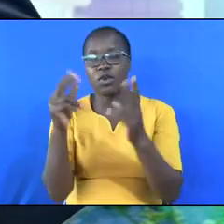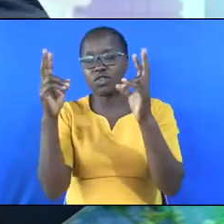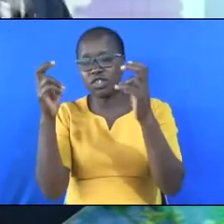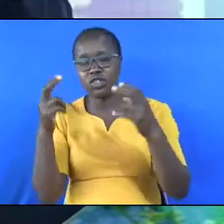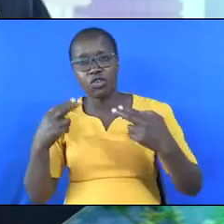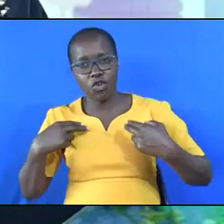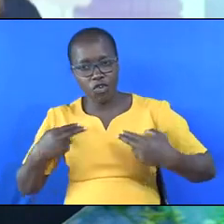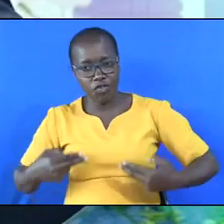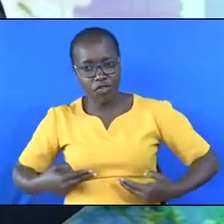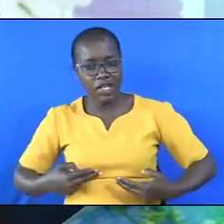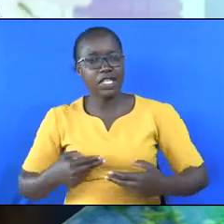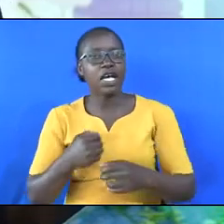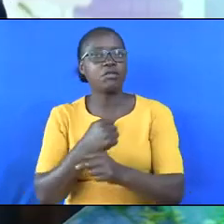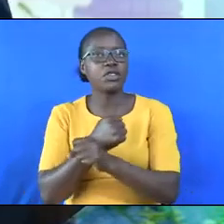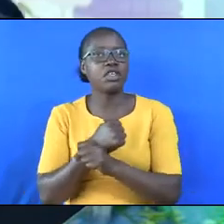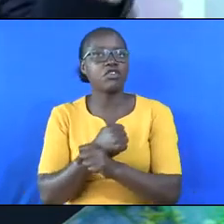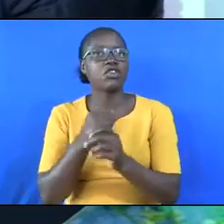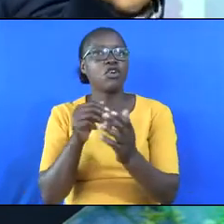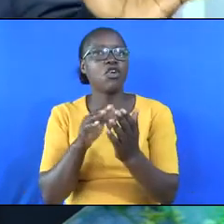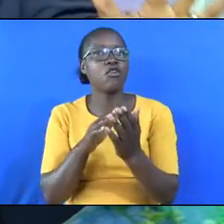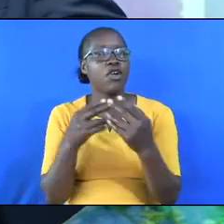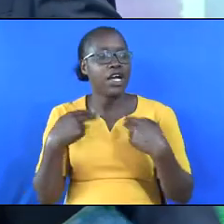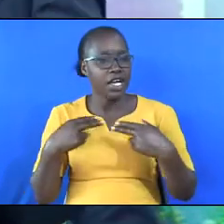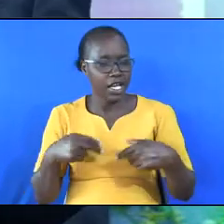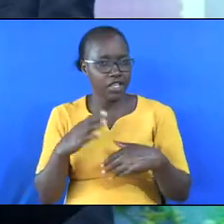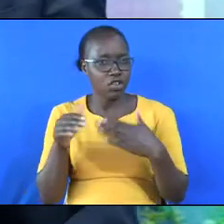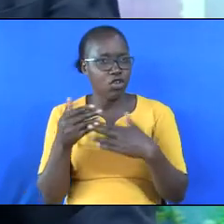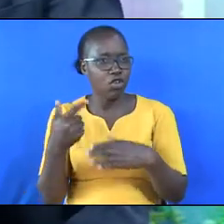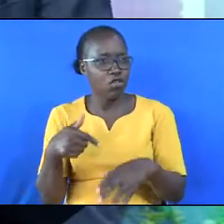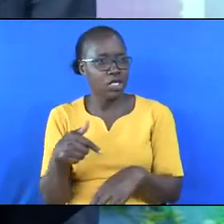health and preservation of health. All of us.